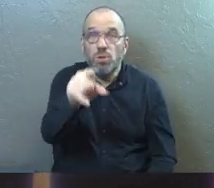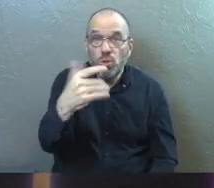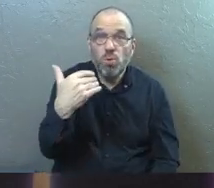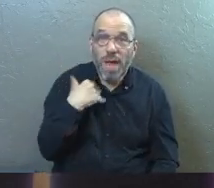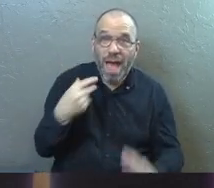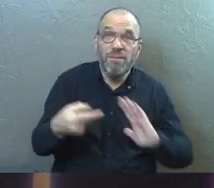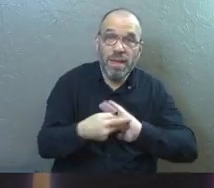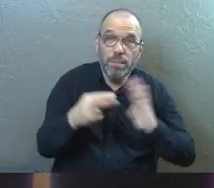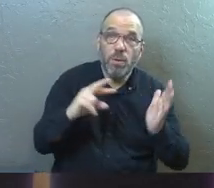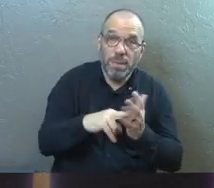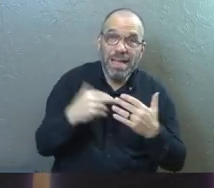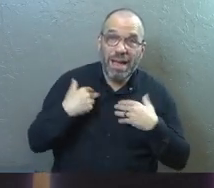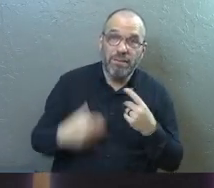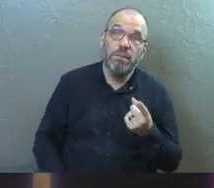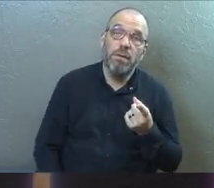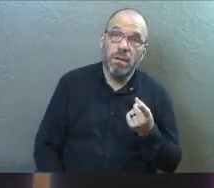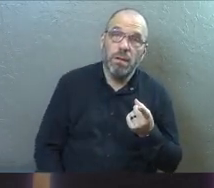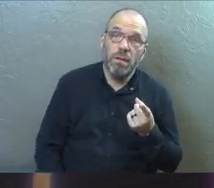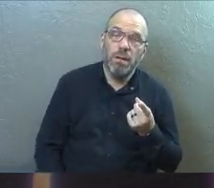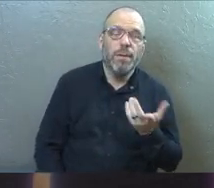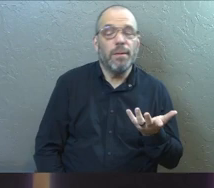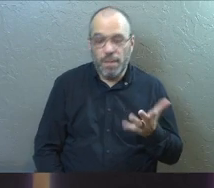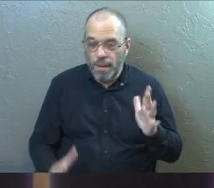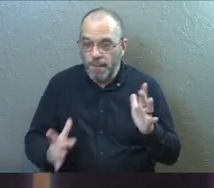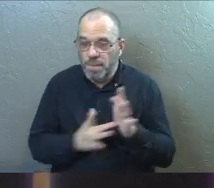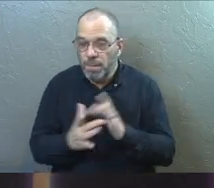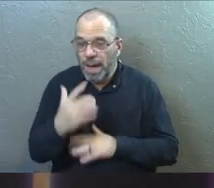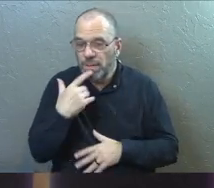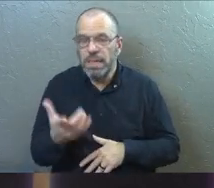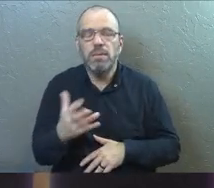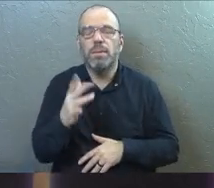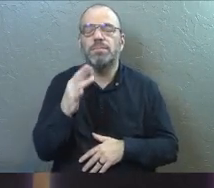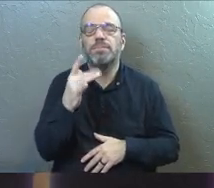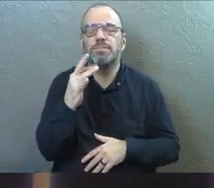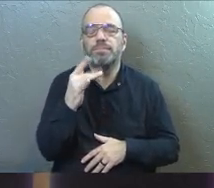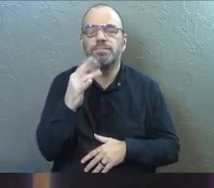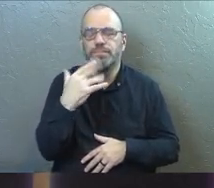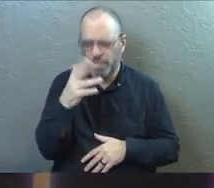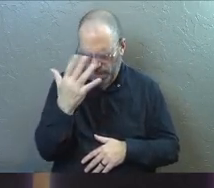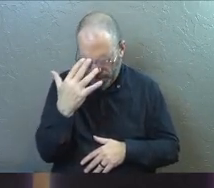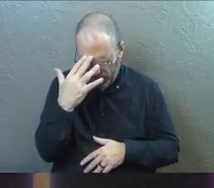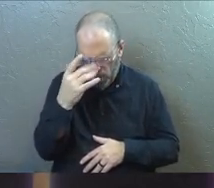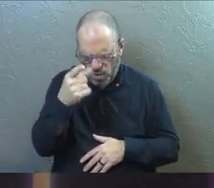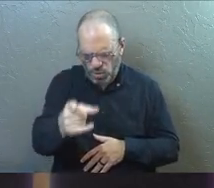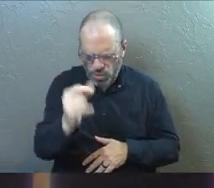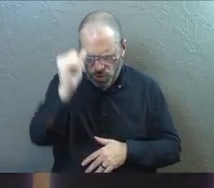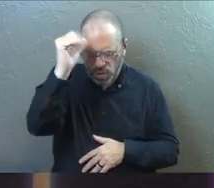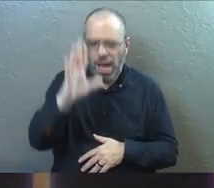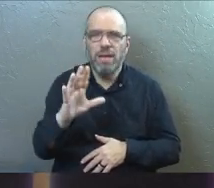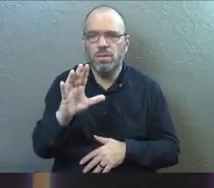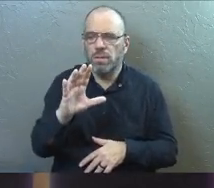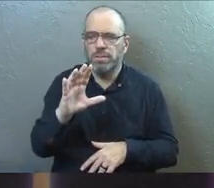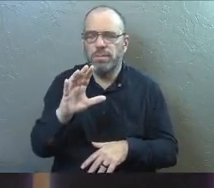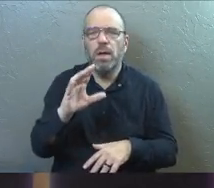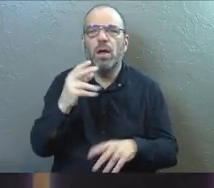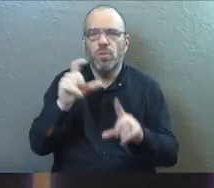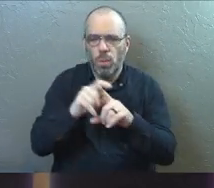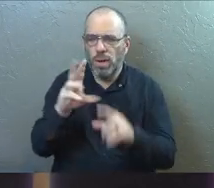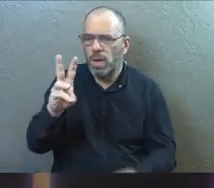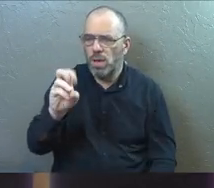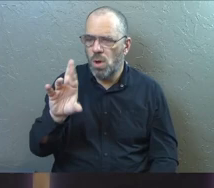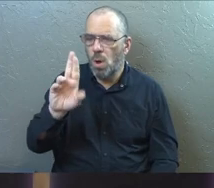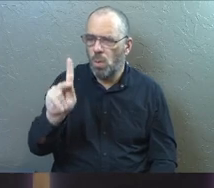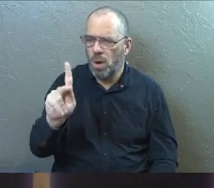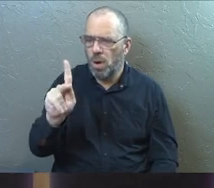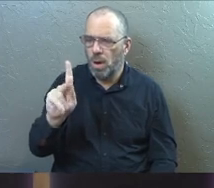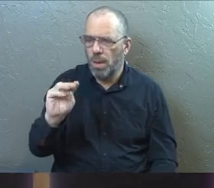have purpose in the kingdom of God. You know the scripture that says that you are God's workmanship. Which the Greek